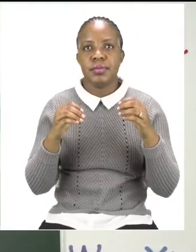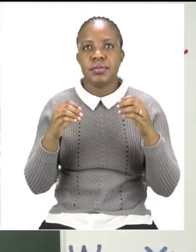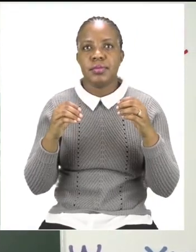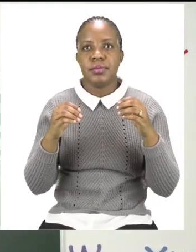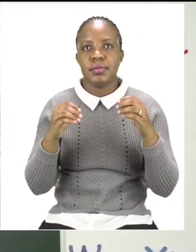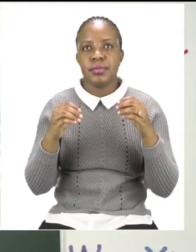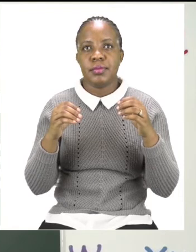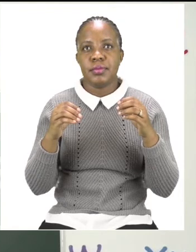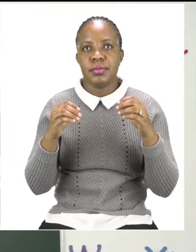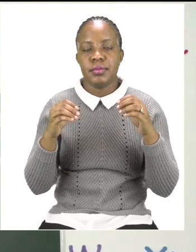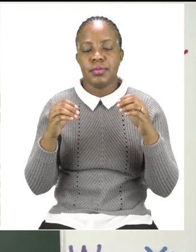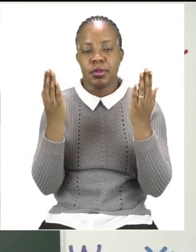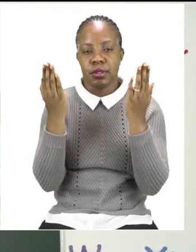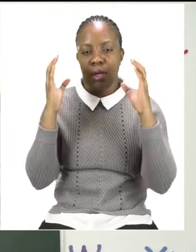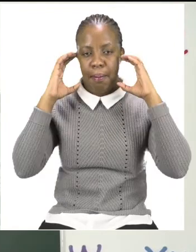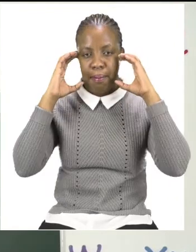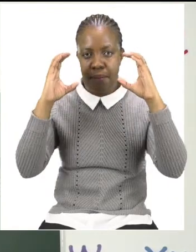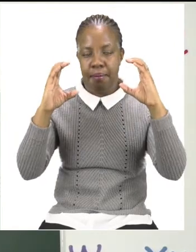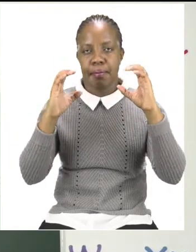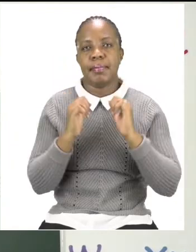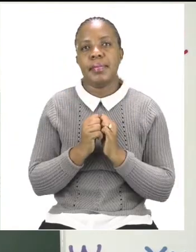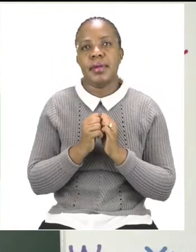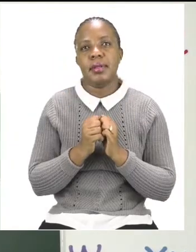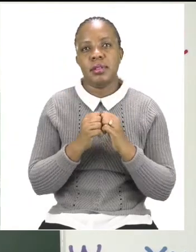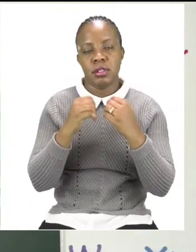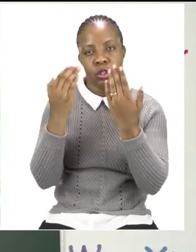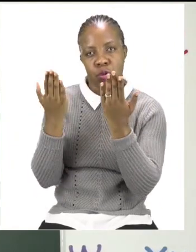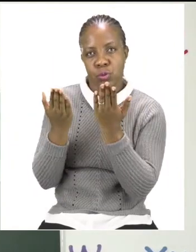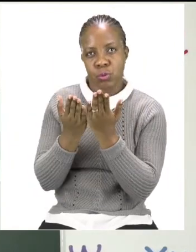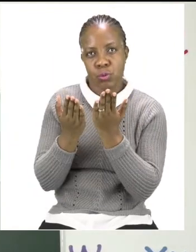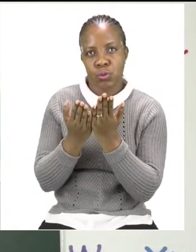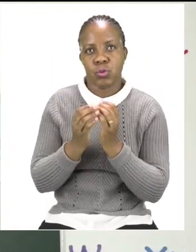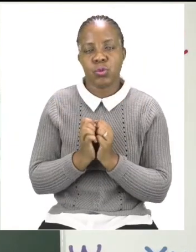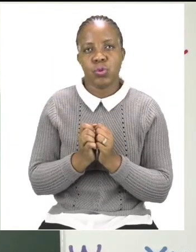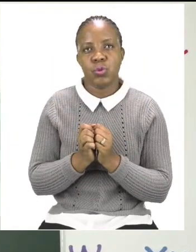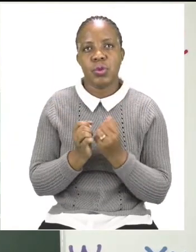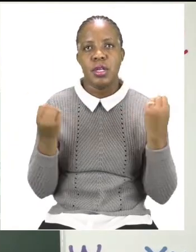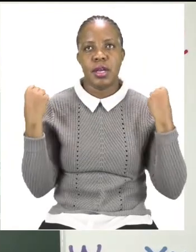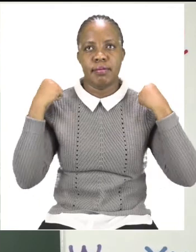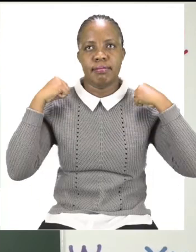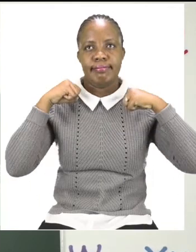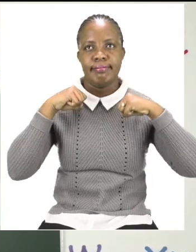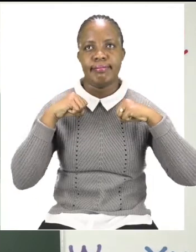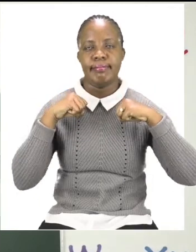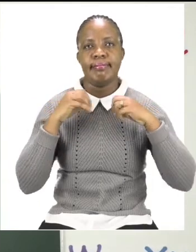and a bag. So, you are going to hold up your paper clip ruler and you're going